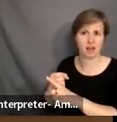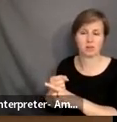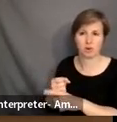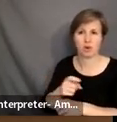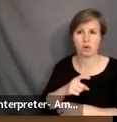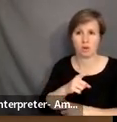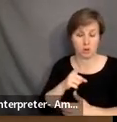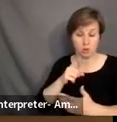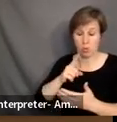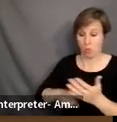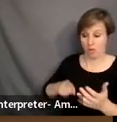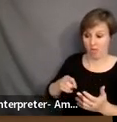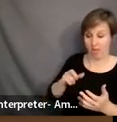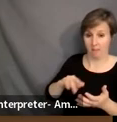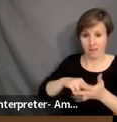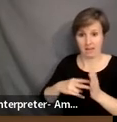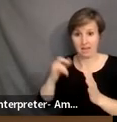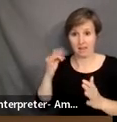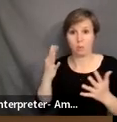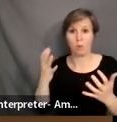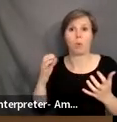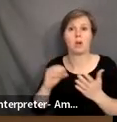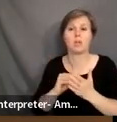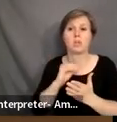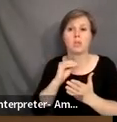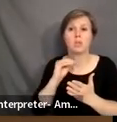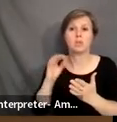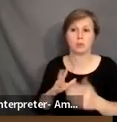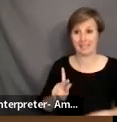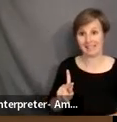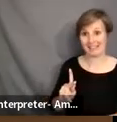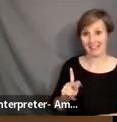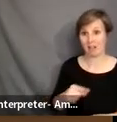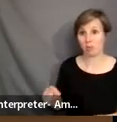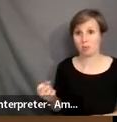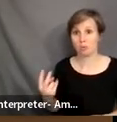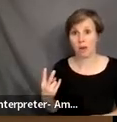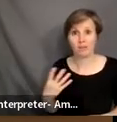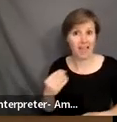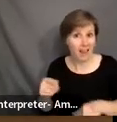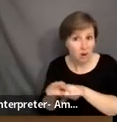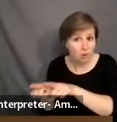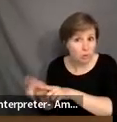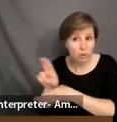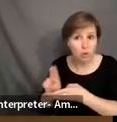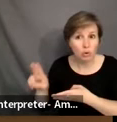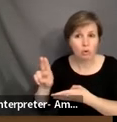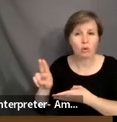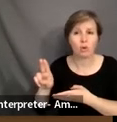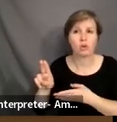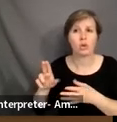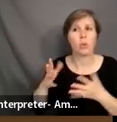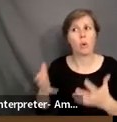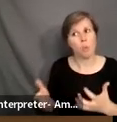to what does that mean when we want students, both at K to 12 and at the university, to be global